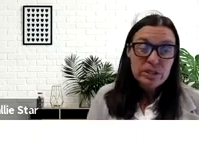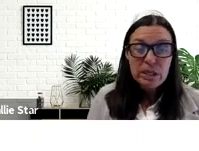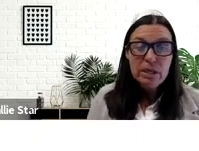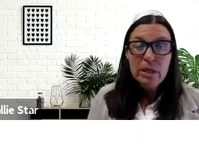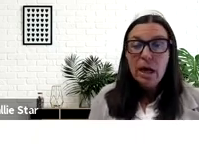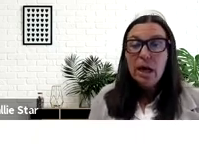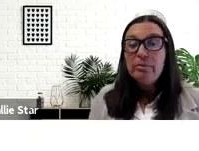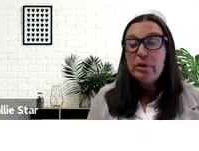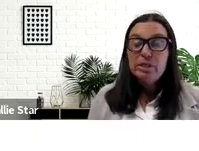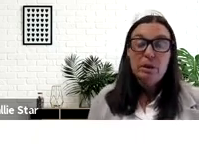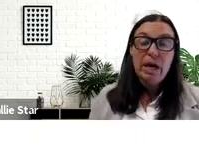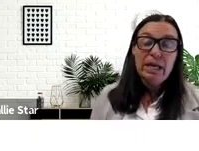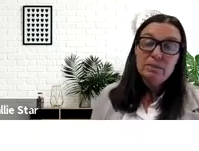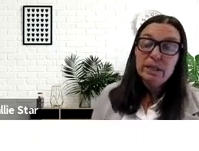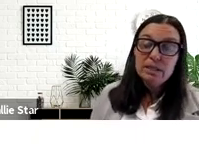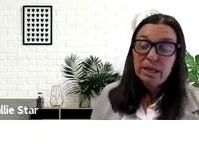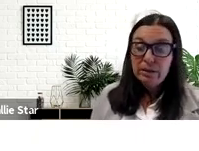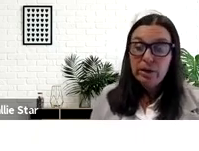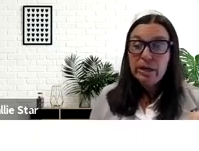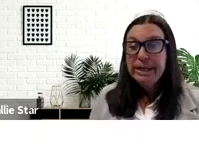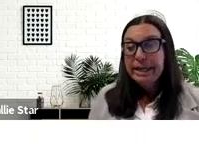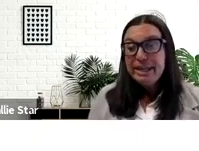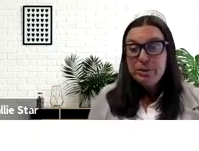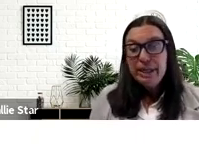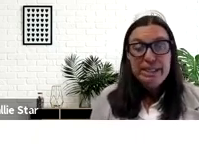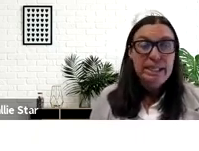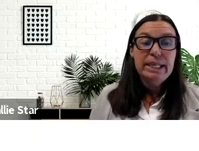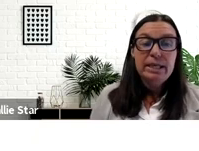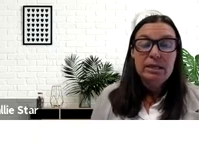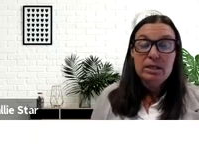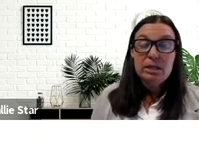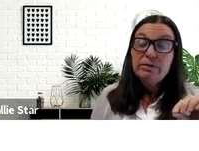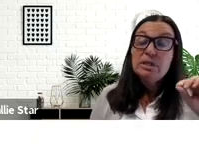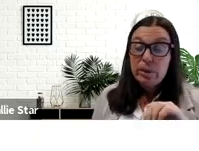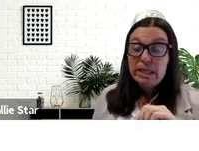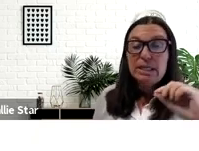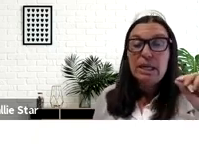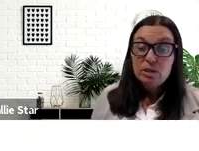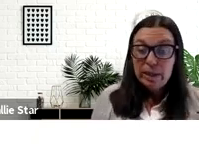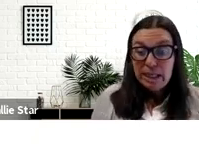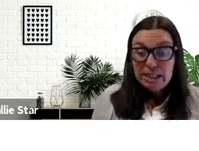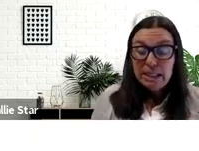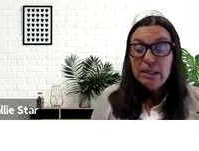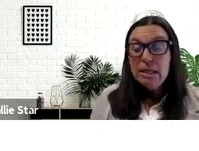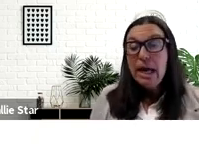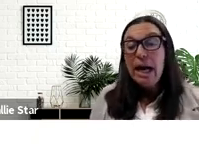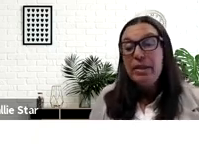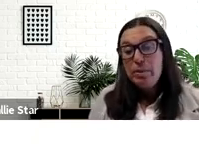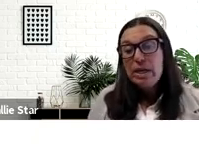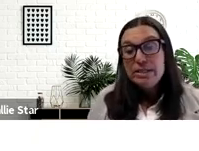if they're interested, focused on my experiences at NCORE at 2018, the conference in 2018 and 2019.